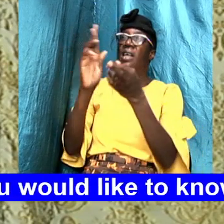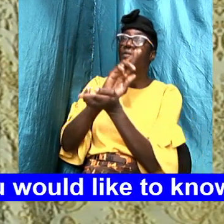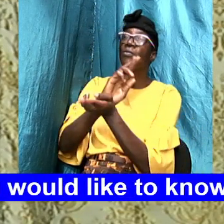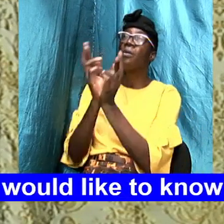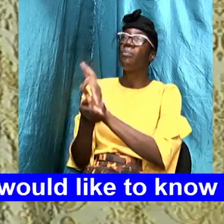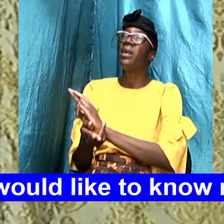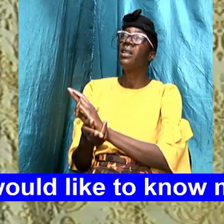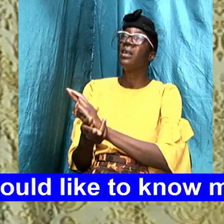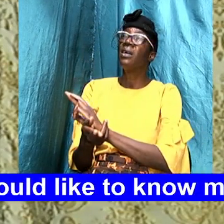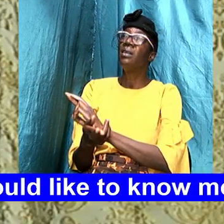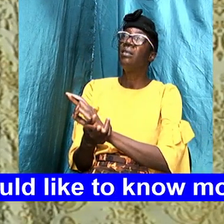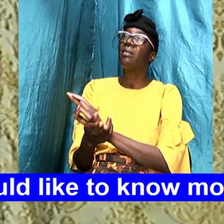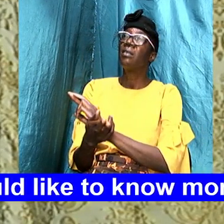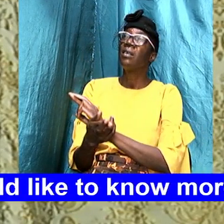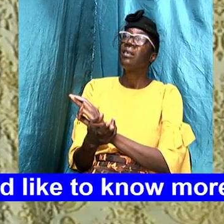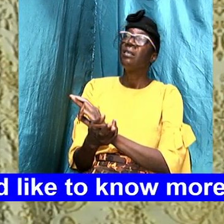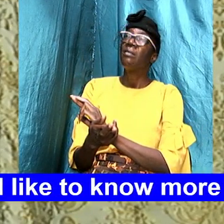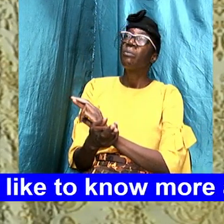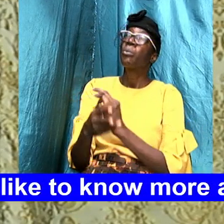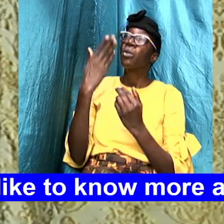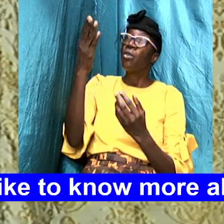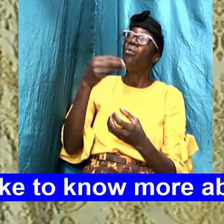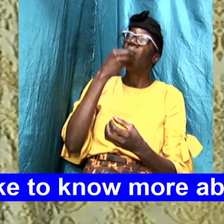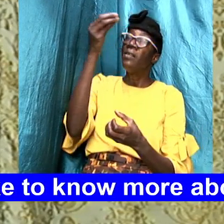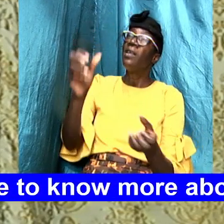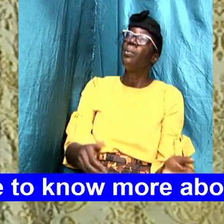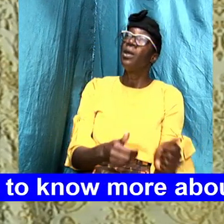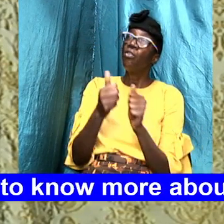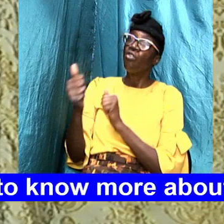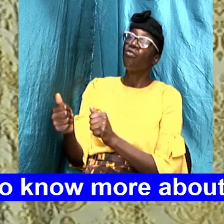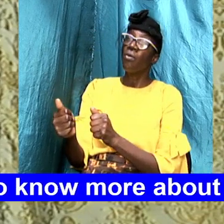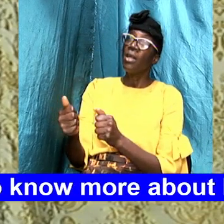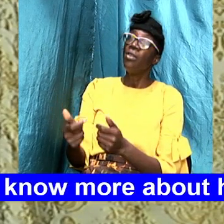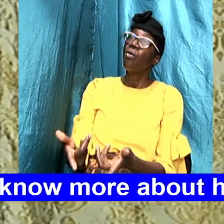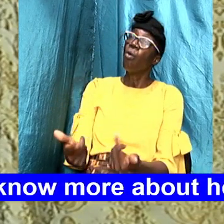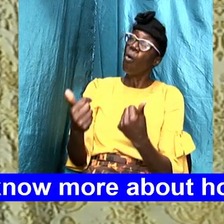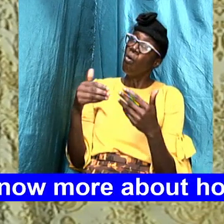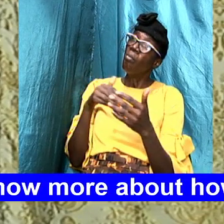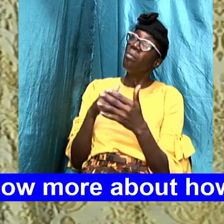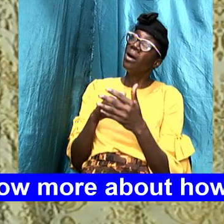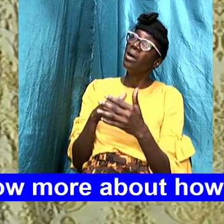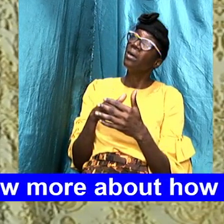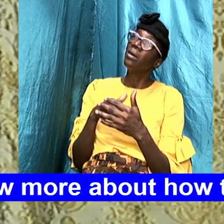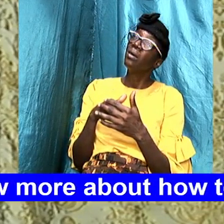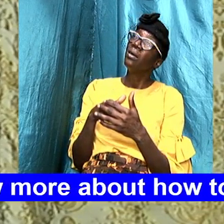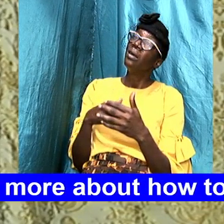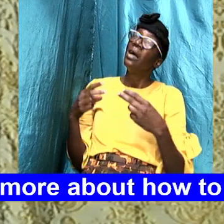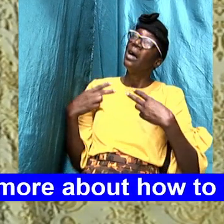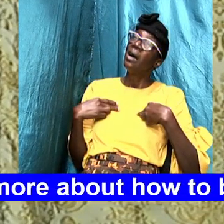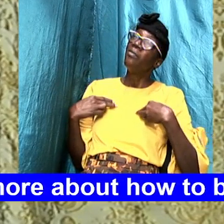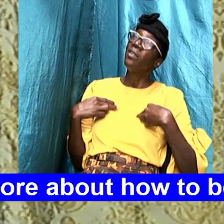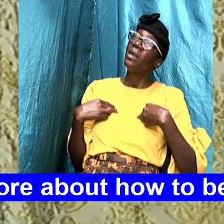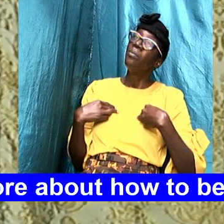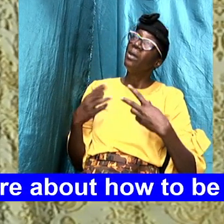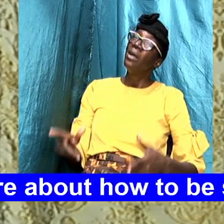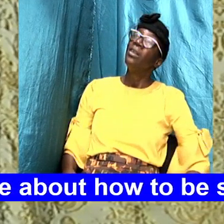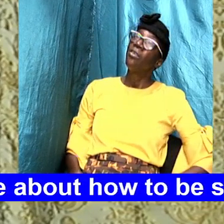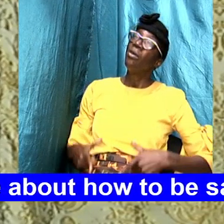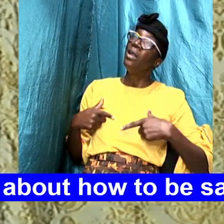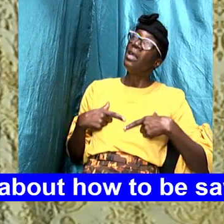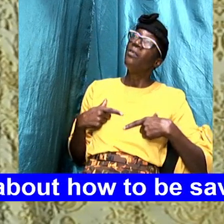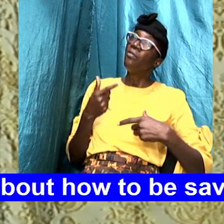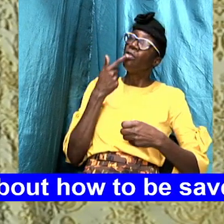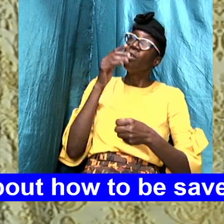that you will give them the strength to recover almighty God and have them to live up to that